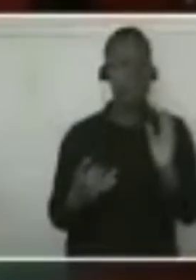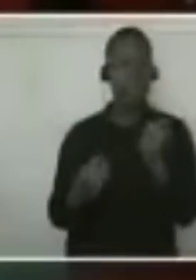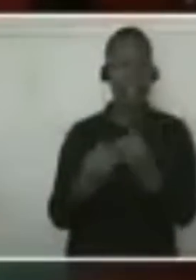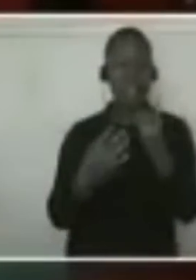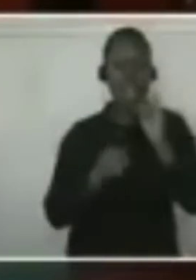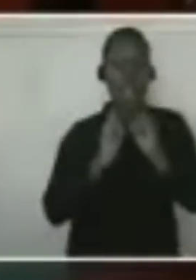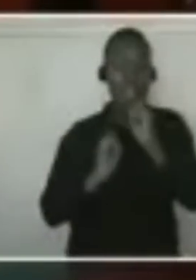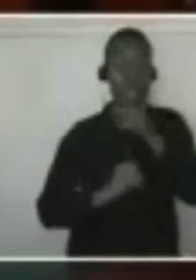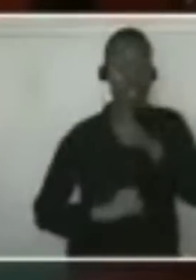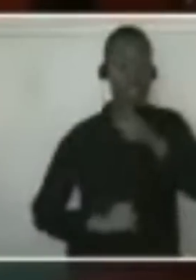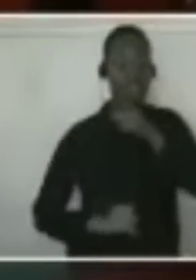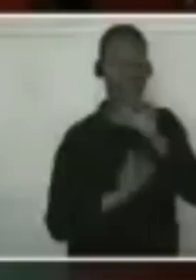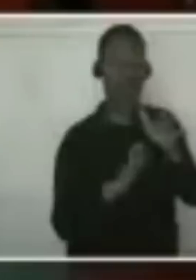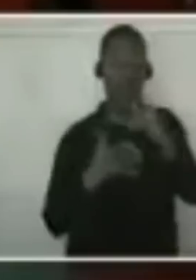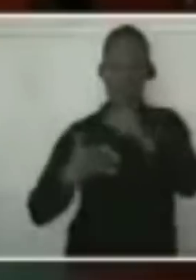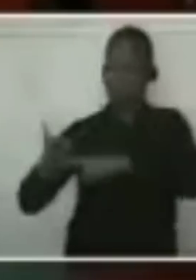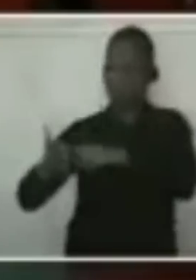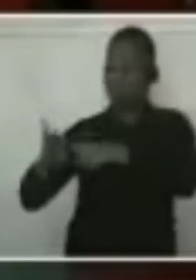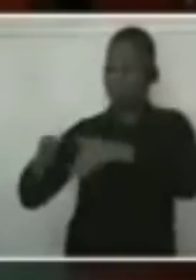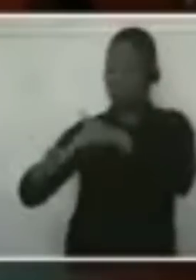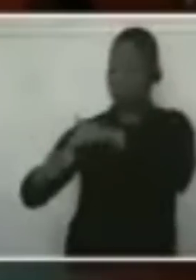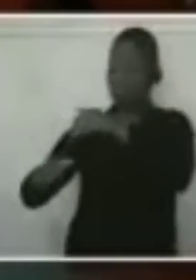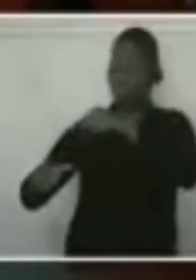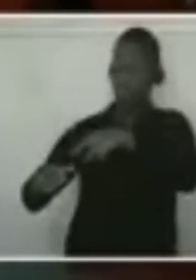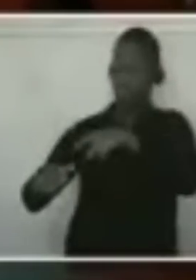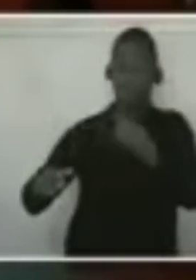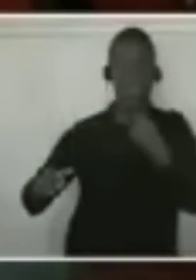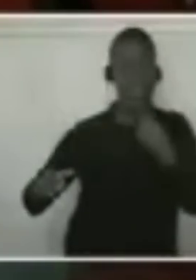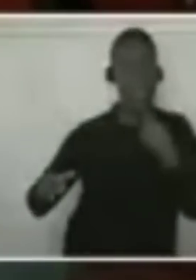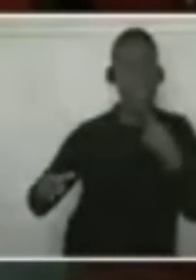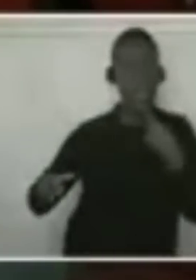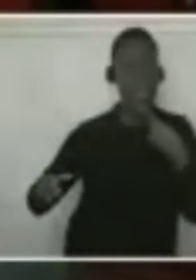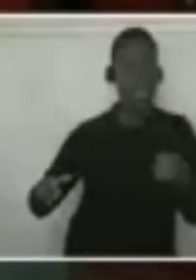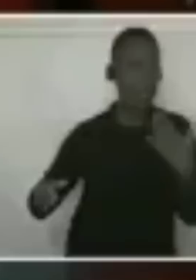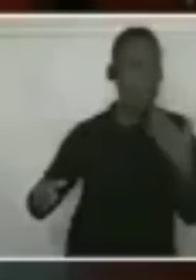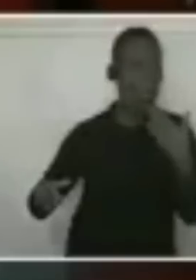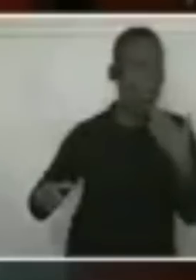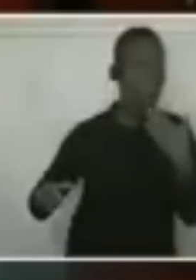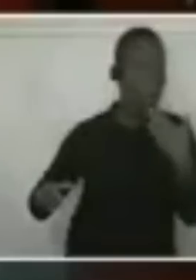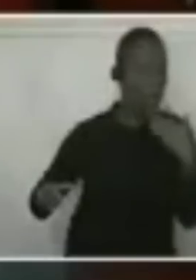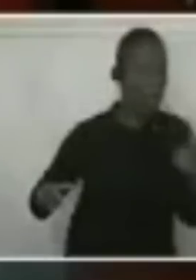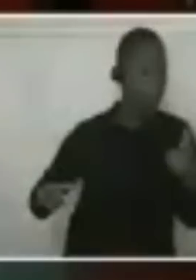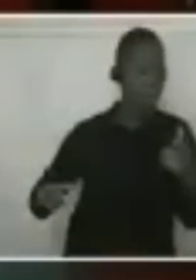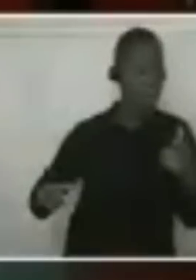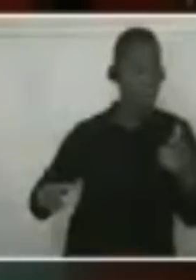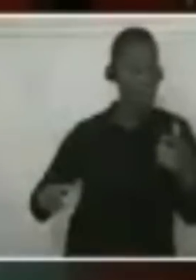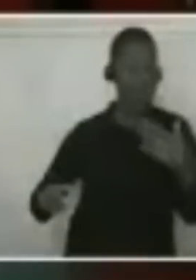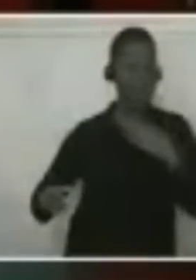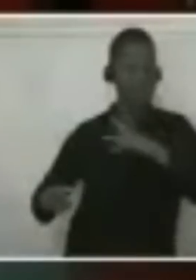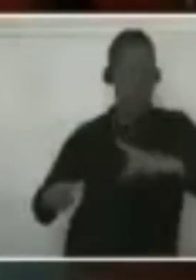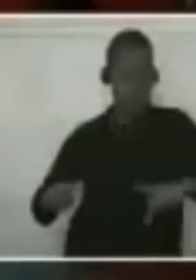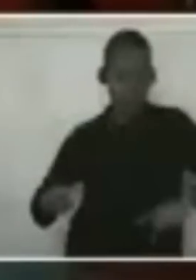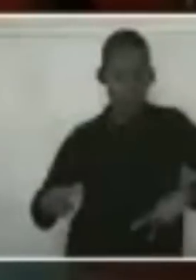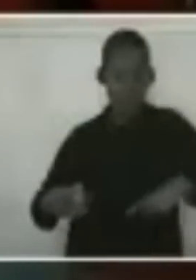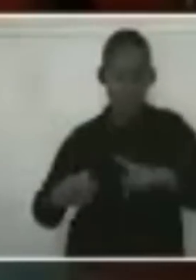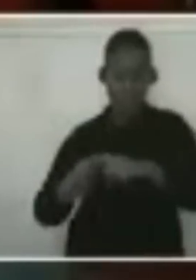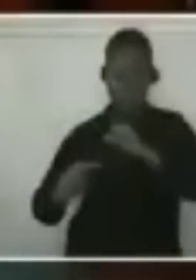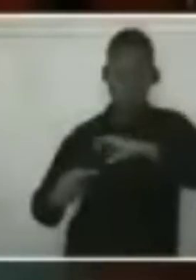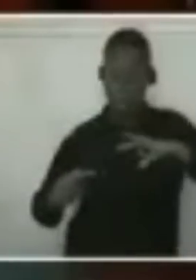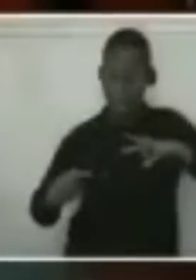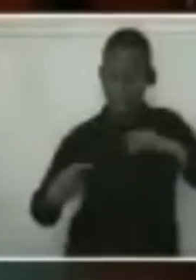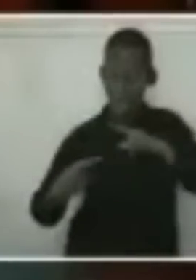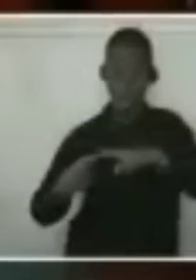The poll's got one question. Who would you vote for for Premier? MEC Duma or Mayor Chris Papas?